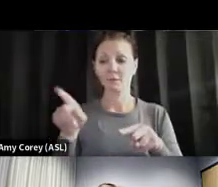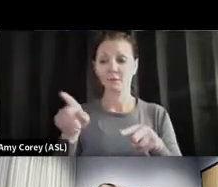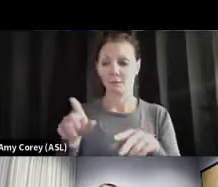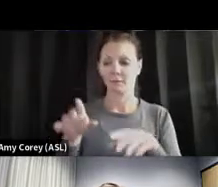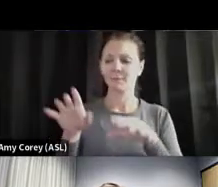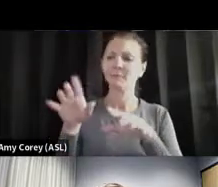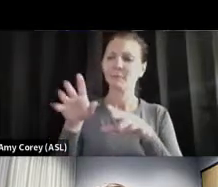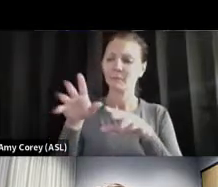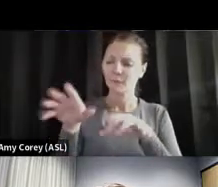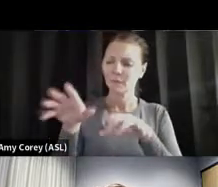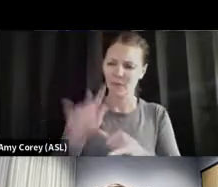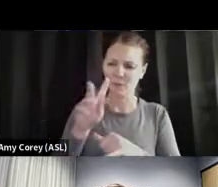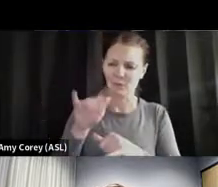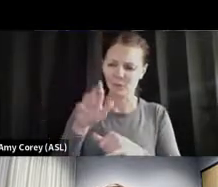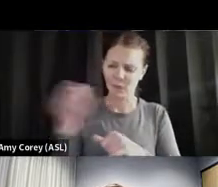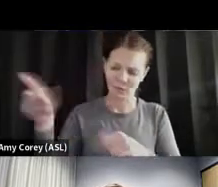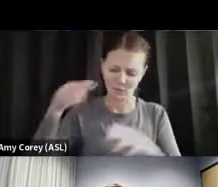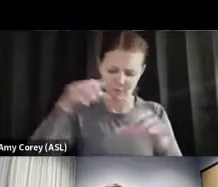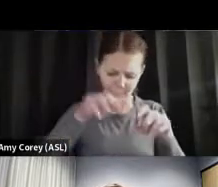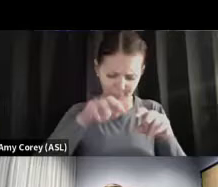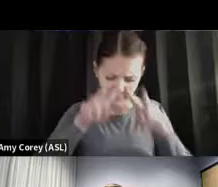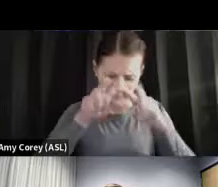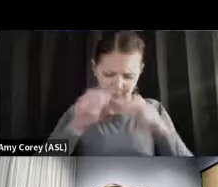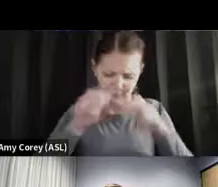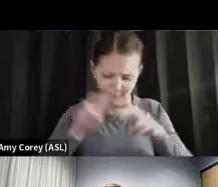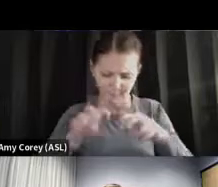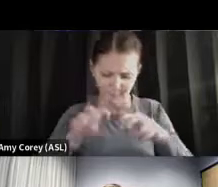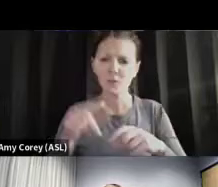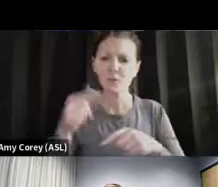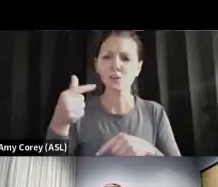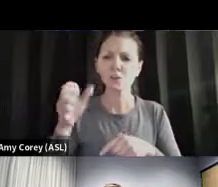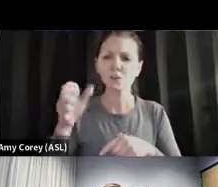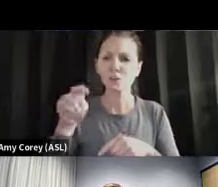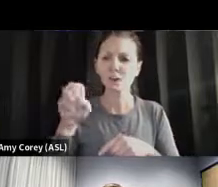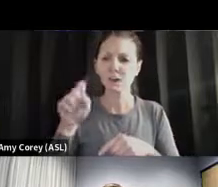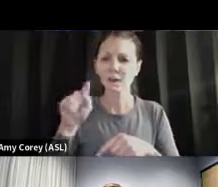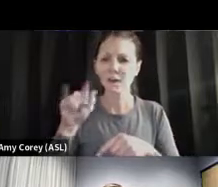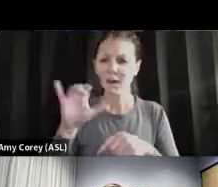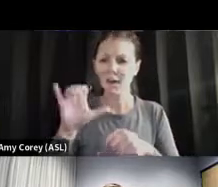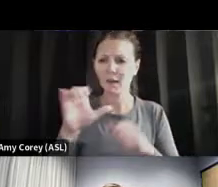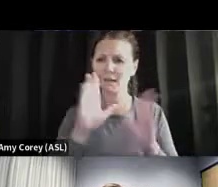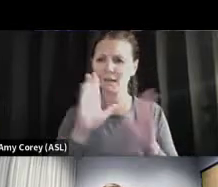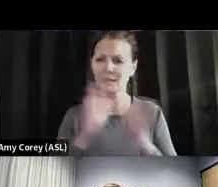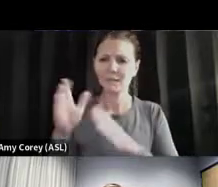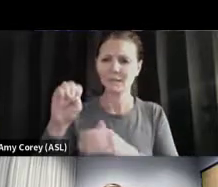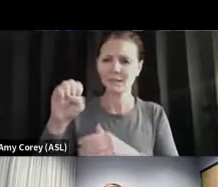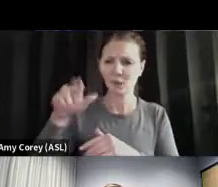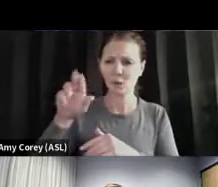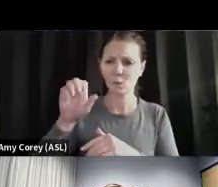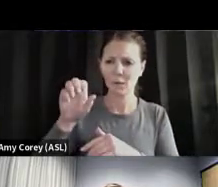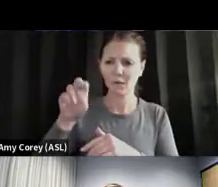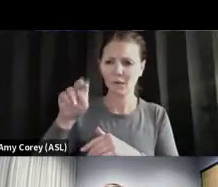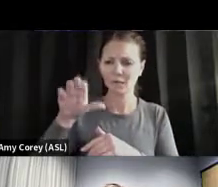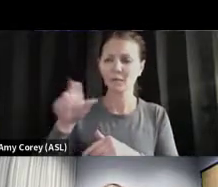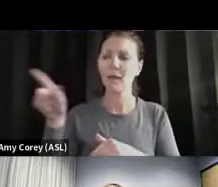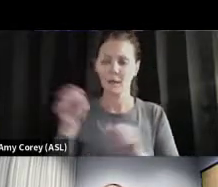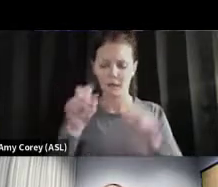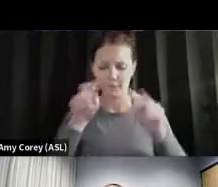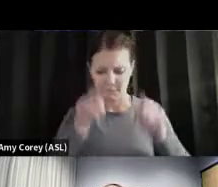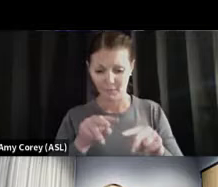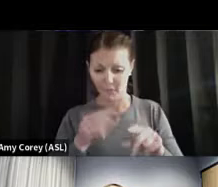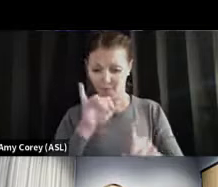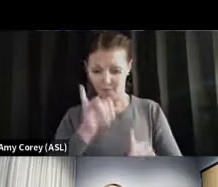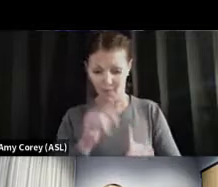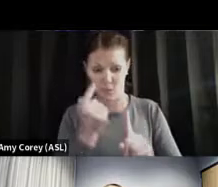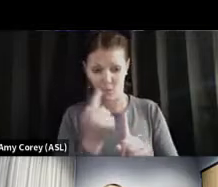genetic sequencing, they can find out if the virus is Omicron or not. It only started two